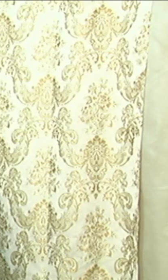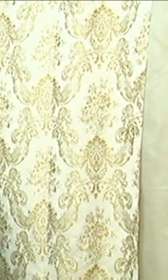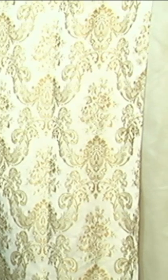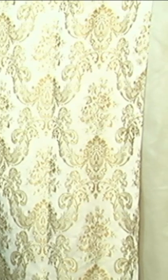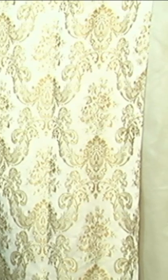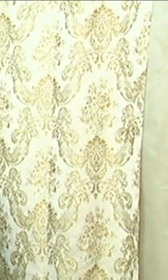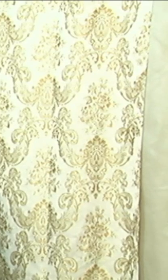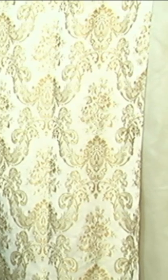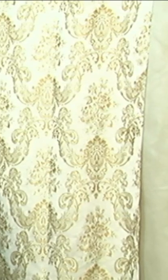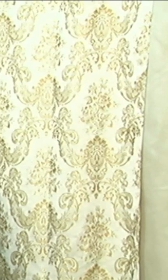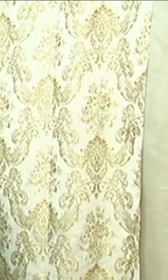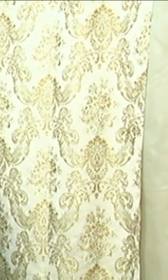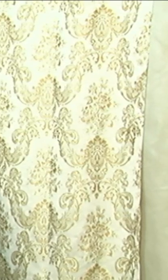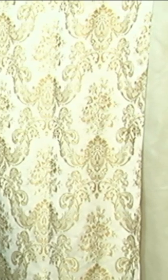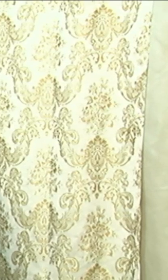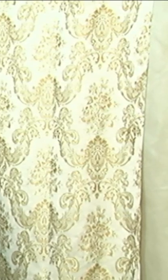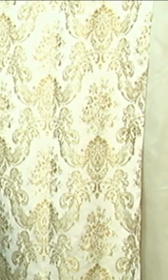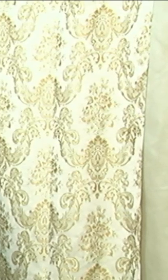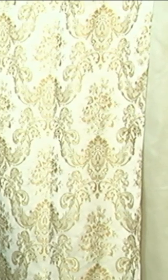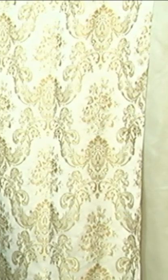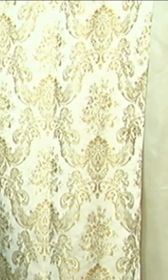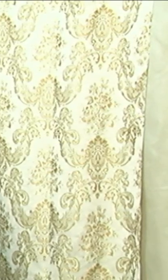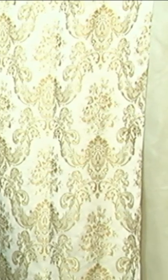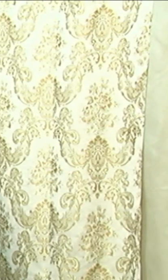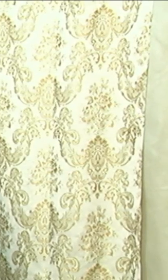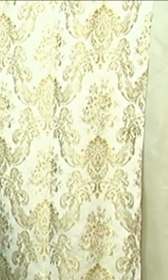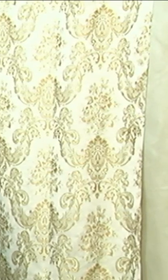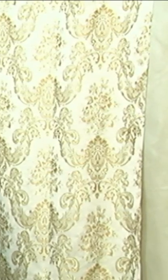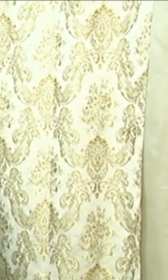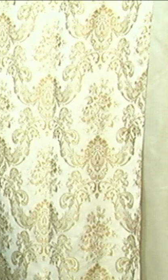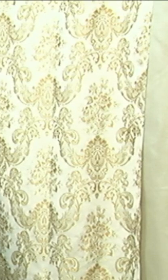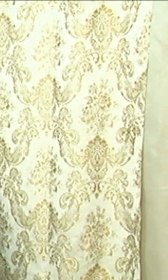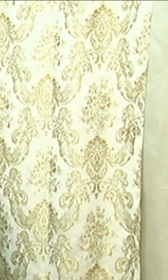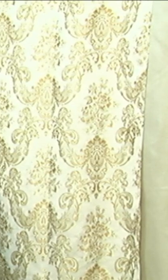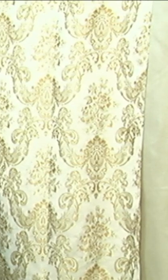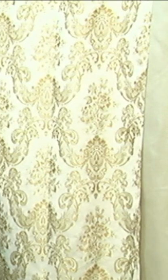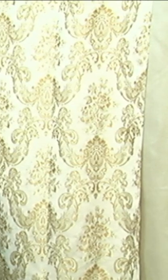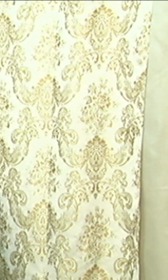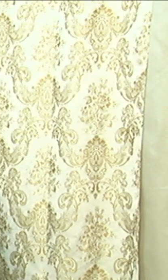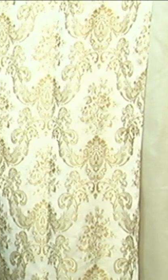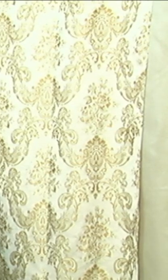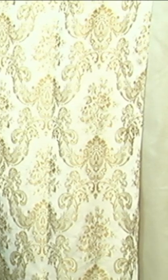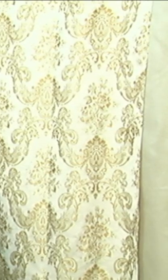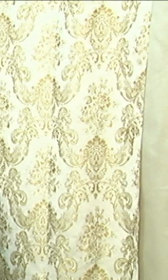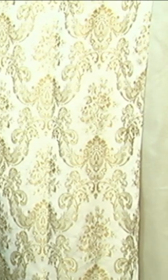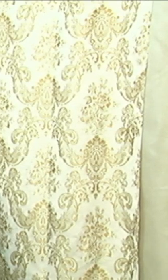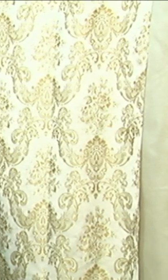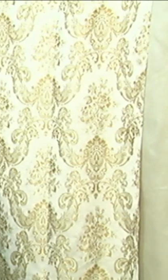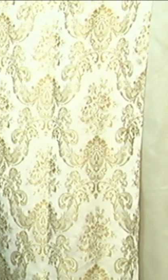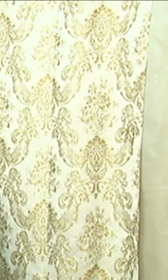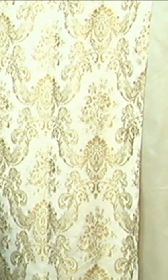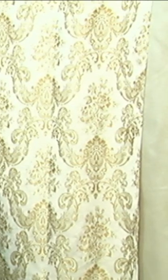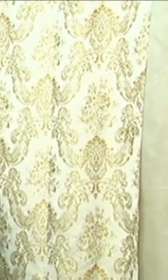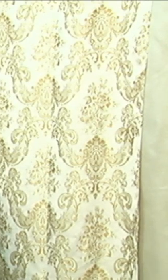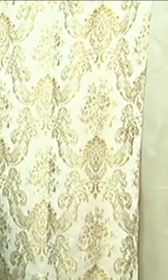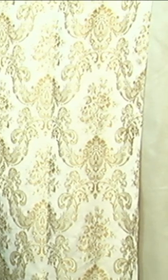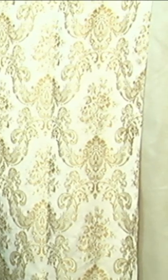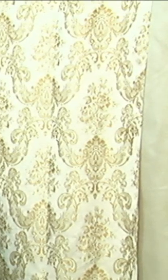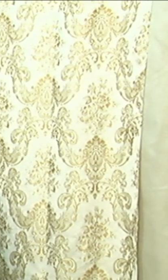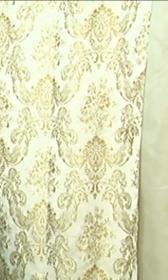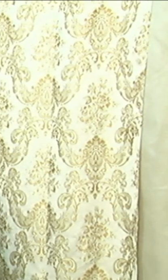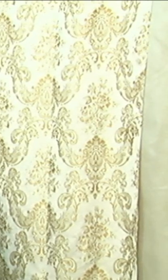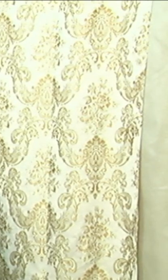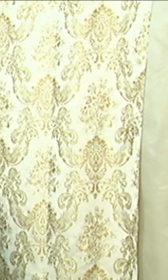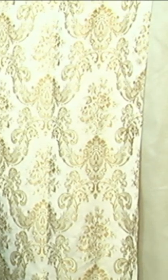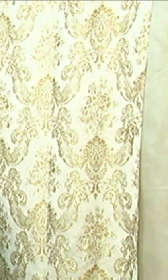Even from Genesis, it is indicating to us that in our walk with God, in our walk as people